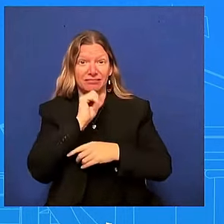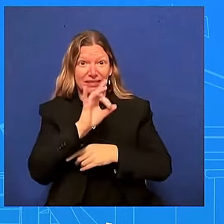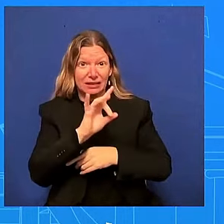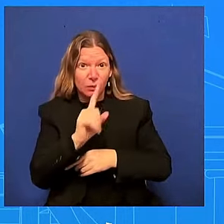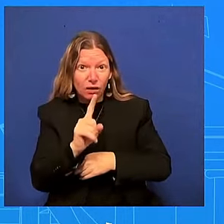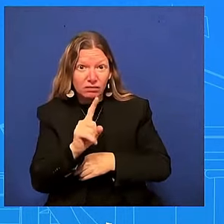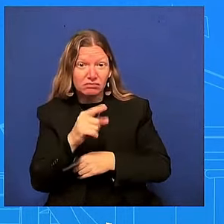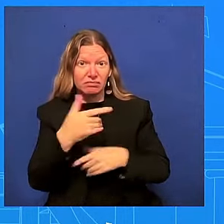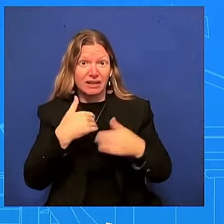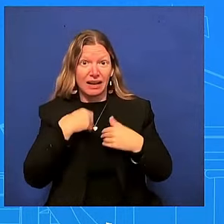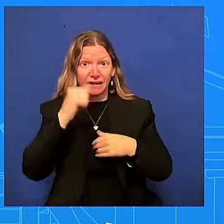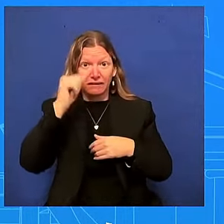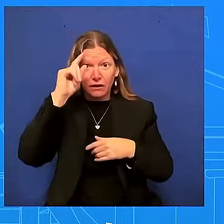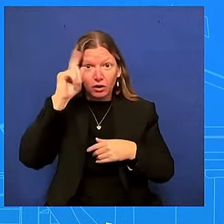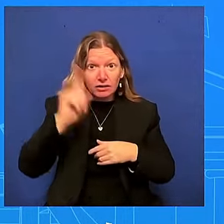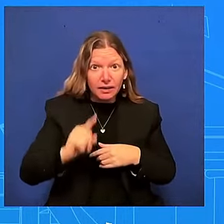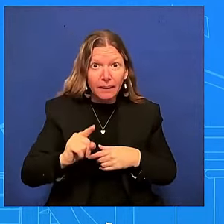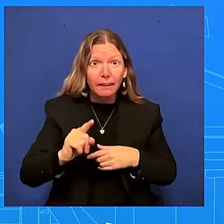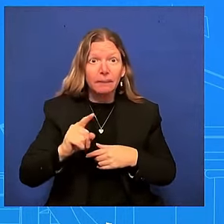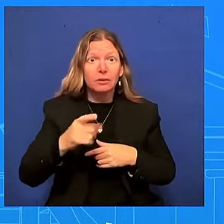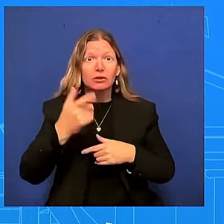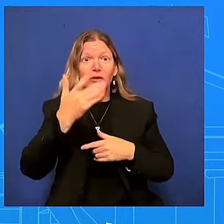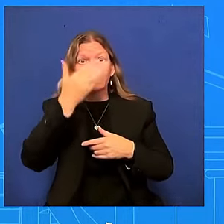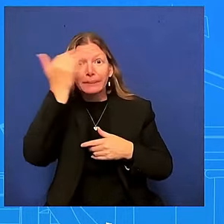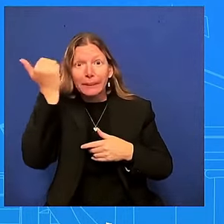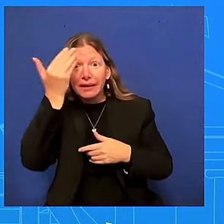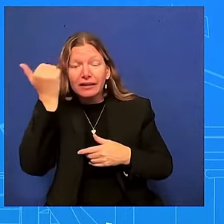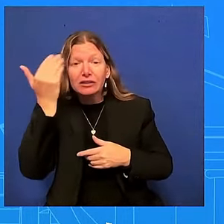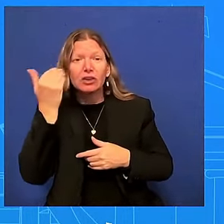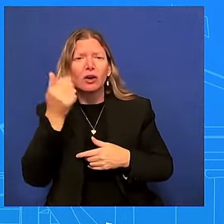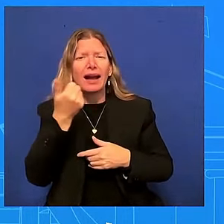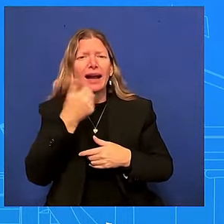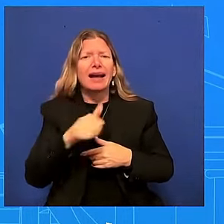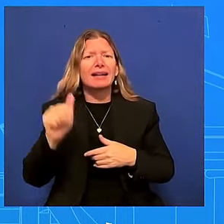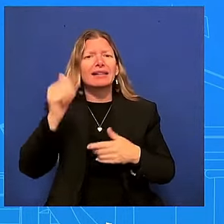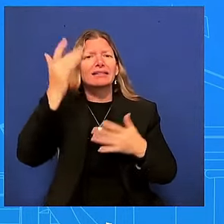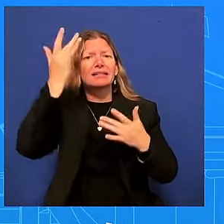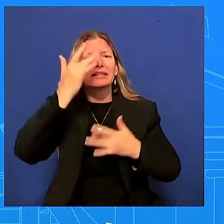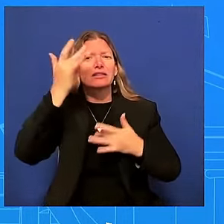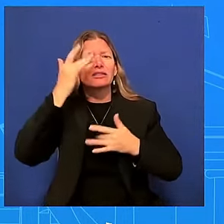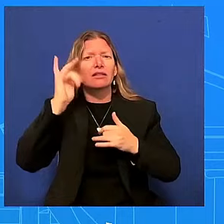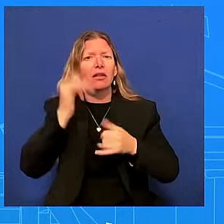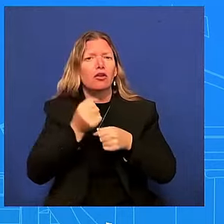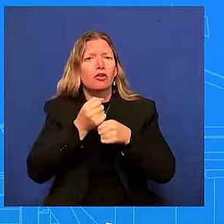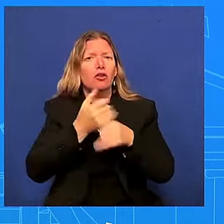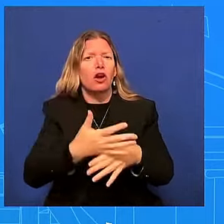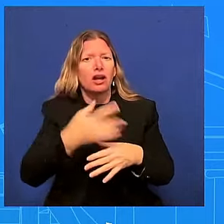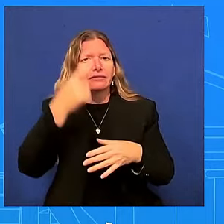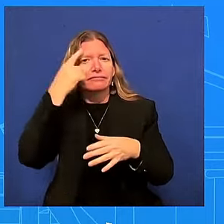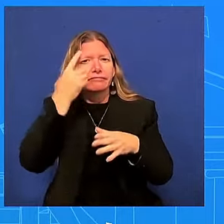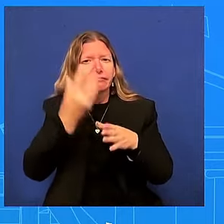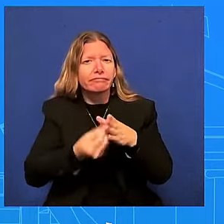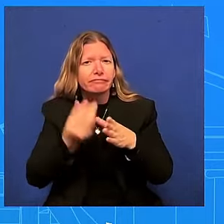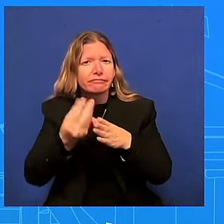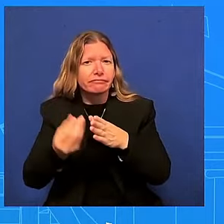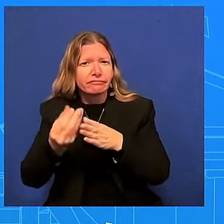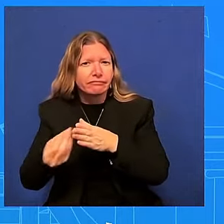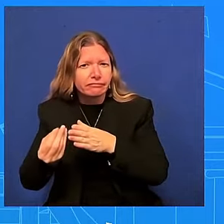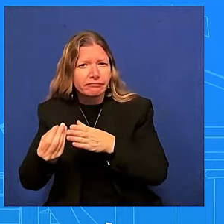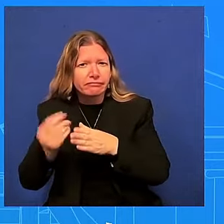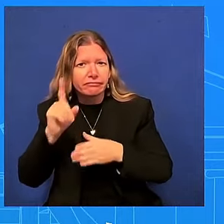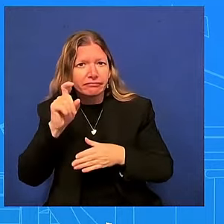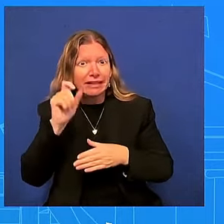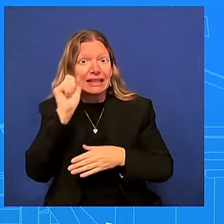illness that would cause these sorts of lapses and it's a yes or no question and if you